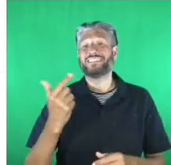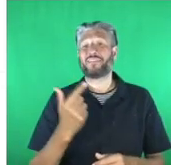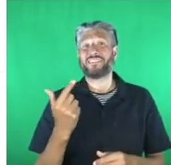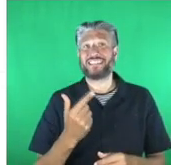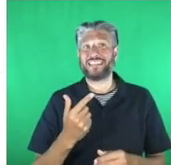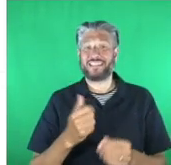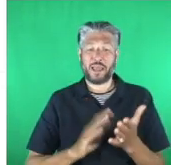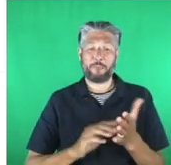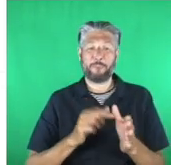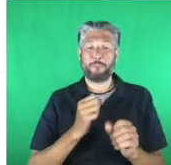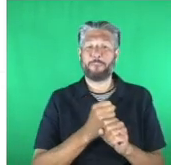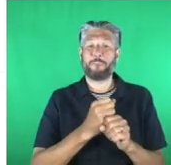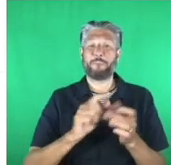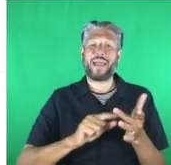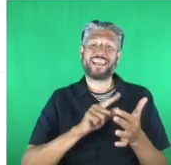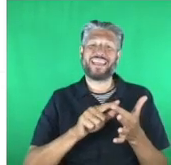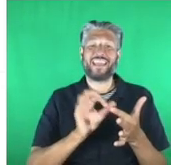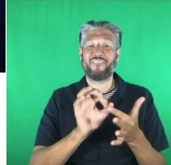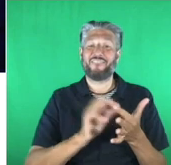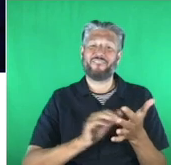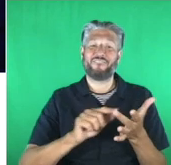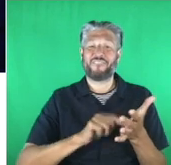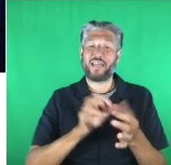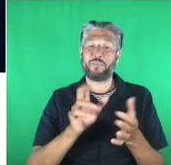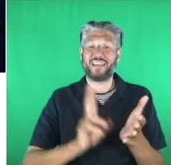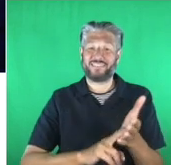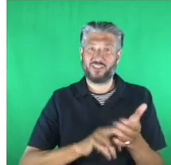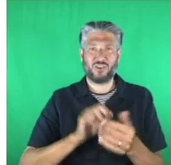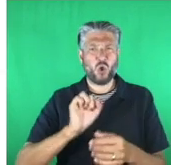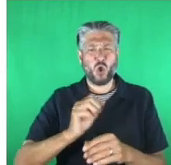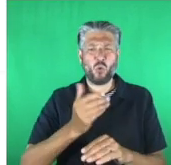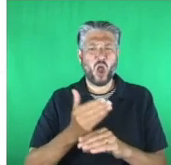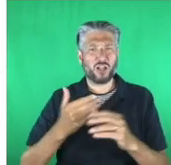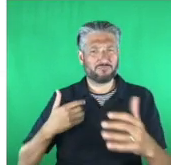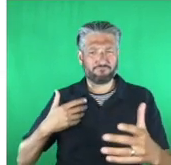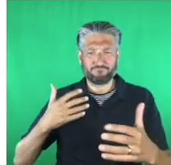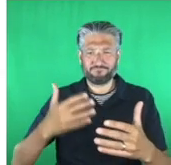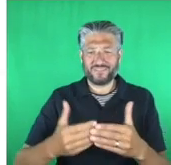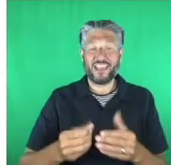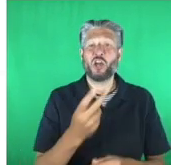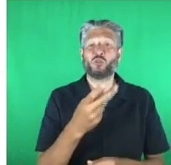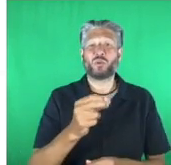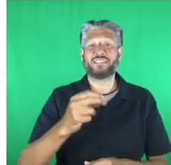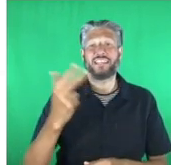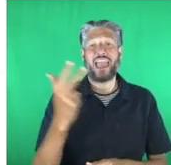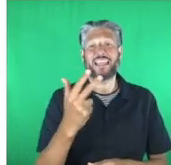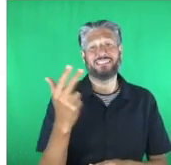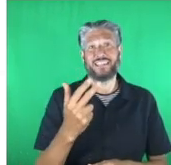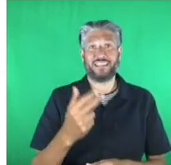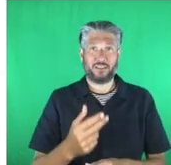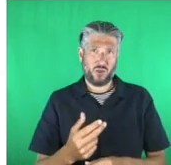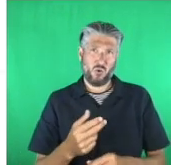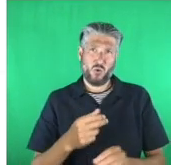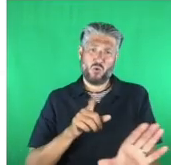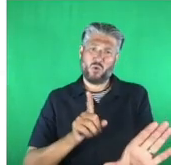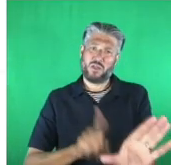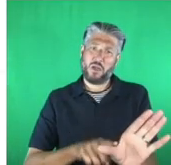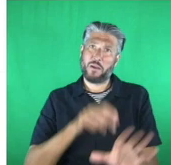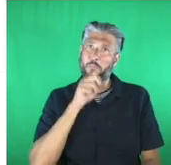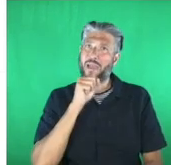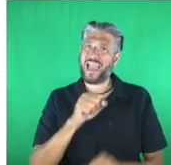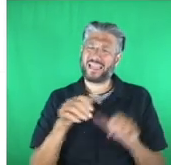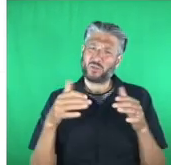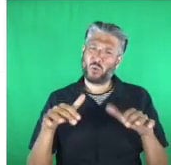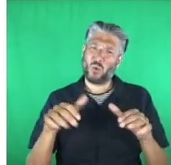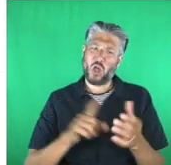also honoured for all of her work that she's done in that space. In 2018, an incredible young man, Lewis Hine, I'm sure you remember him, reaching